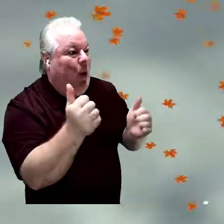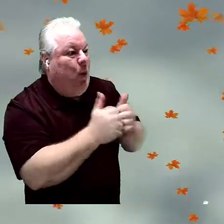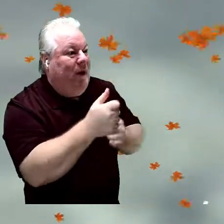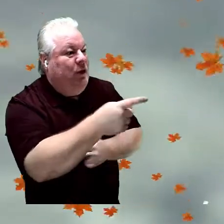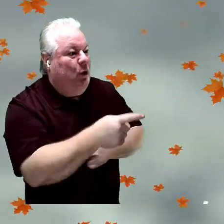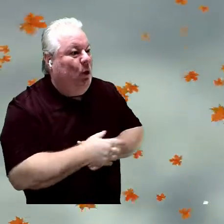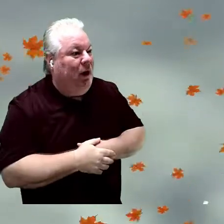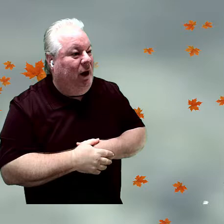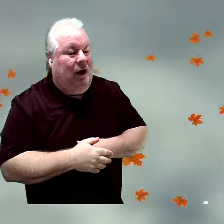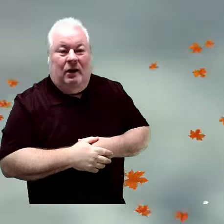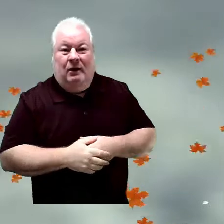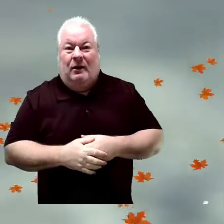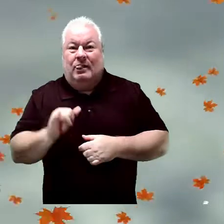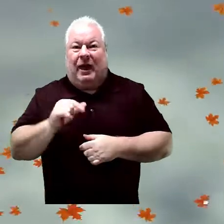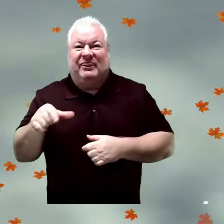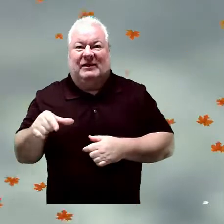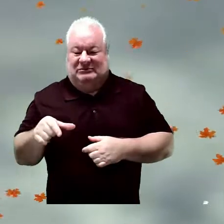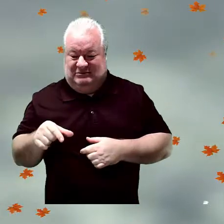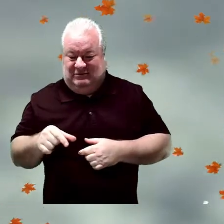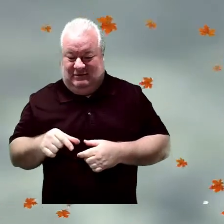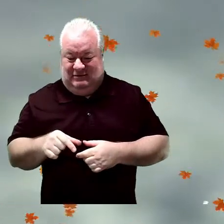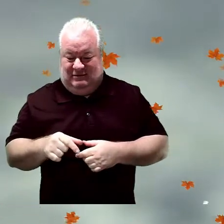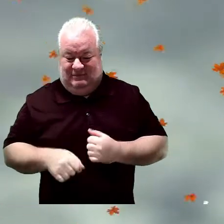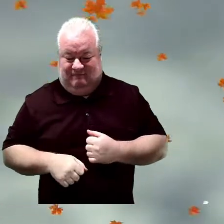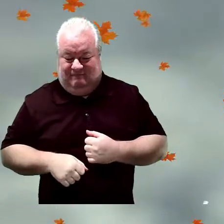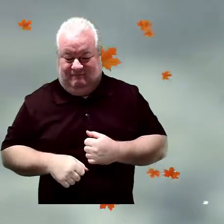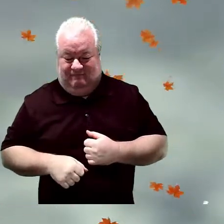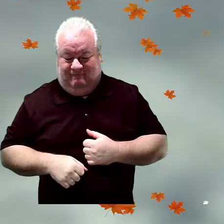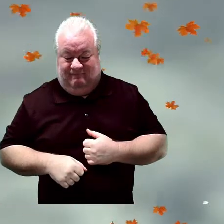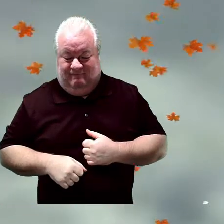with you. Oh, like what? Like this. Huh?